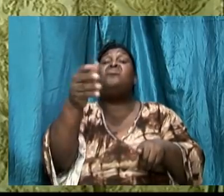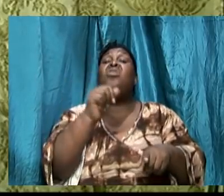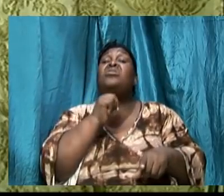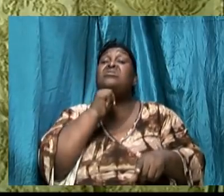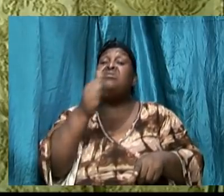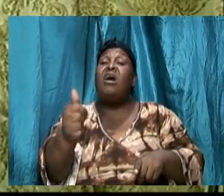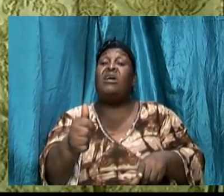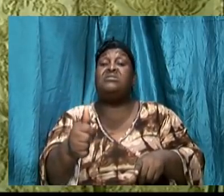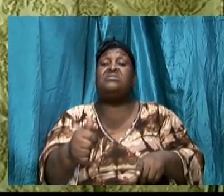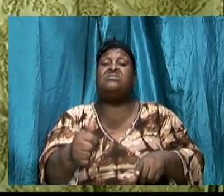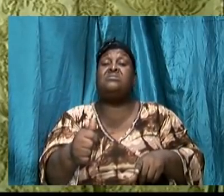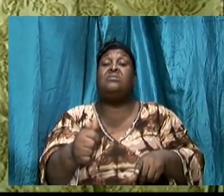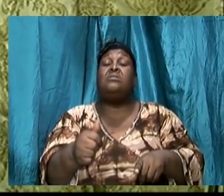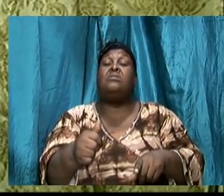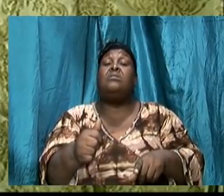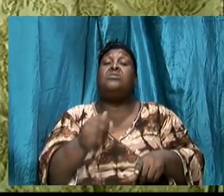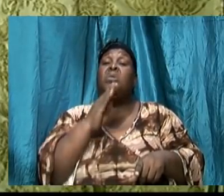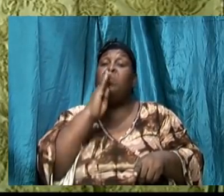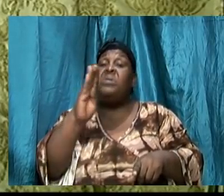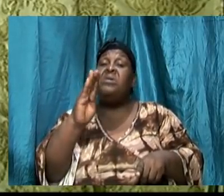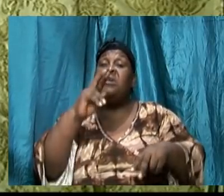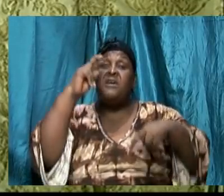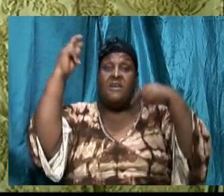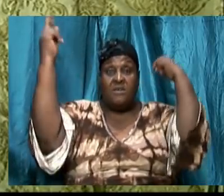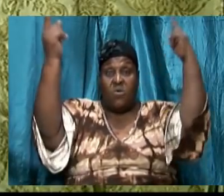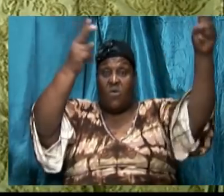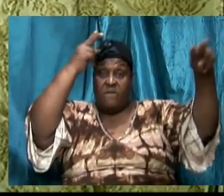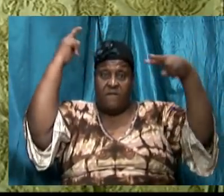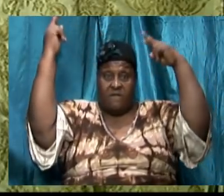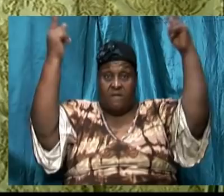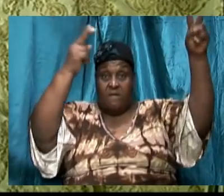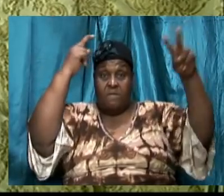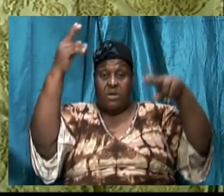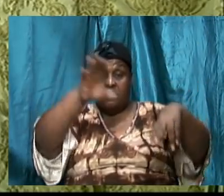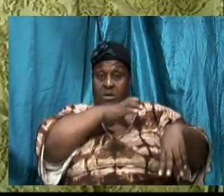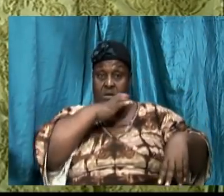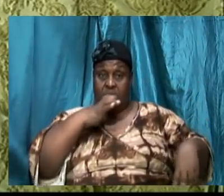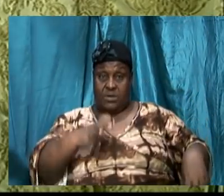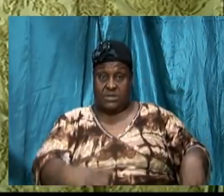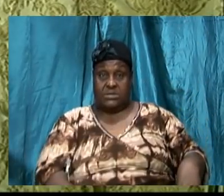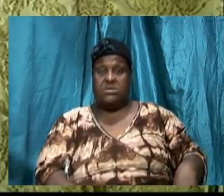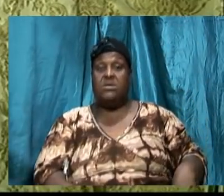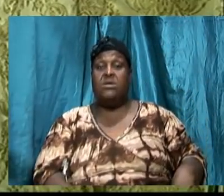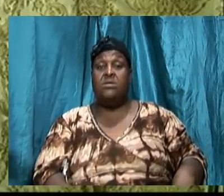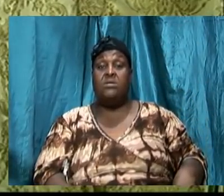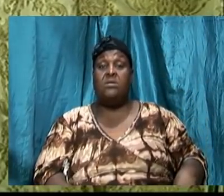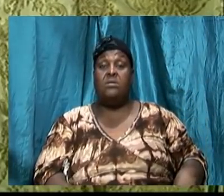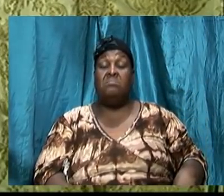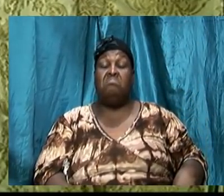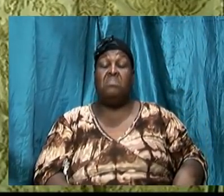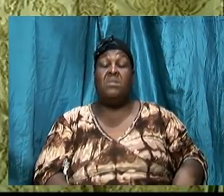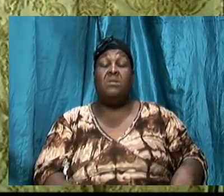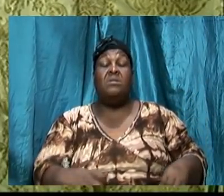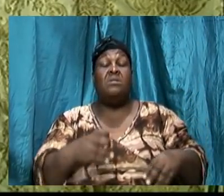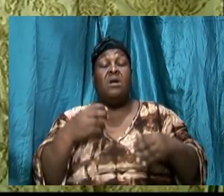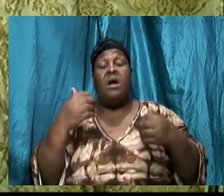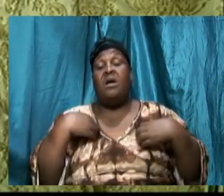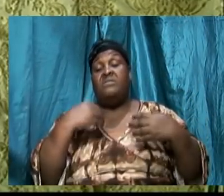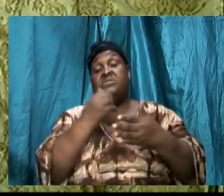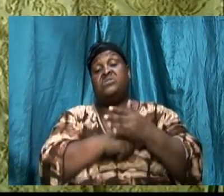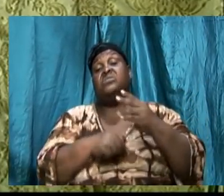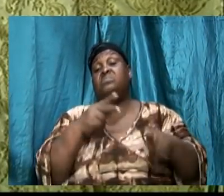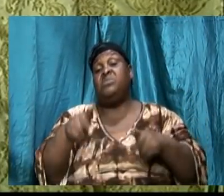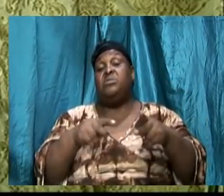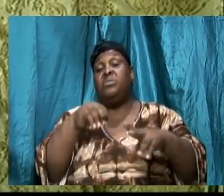going to be the overcoming Christian there are some folks that are in the church and every single